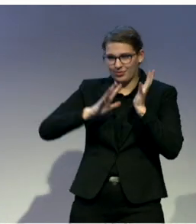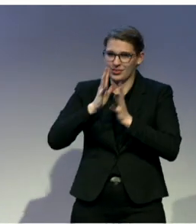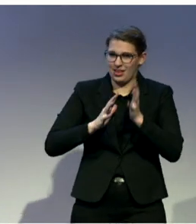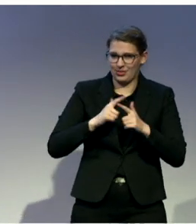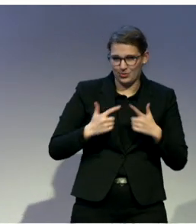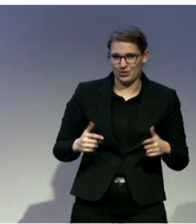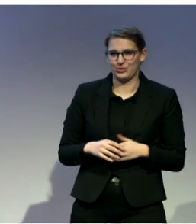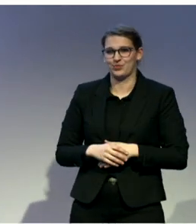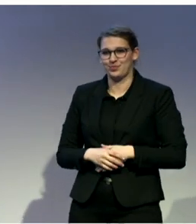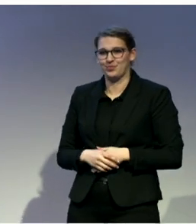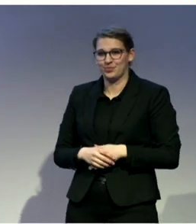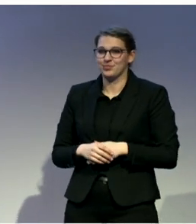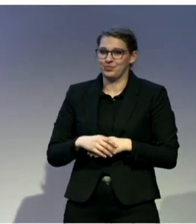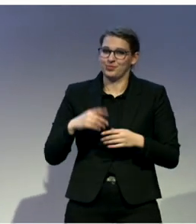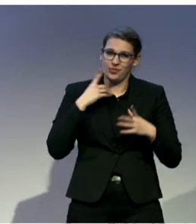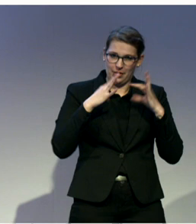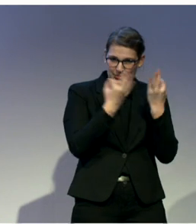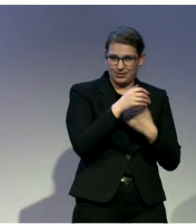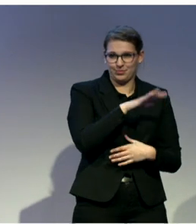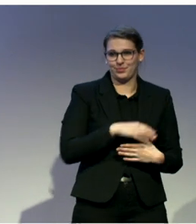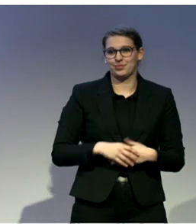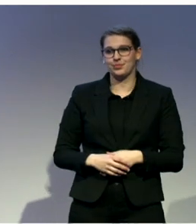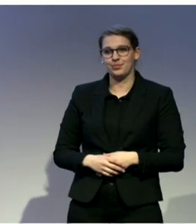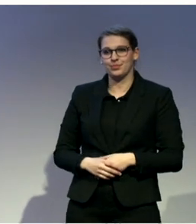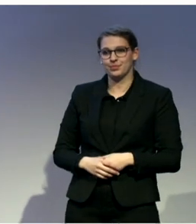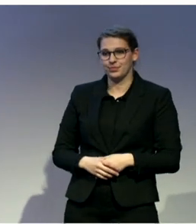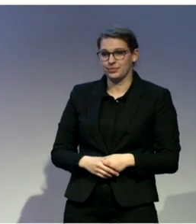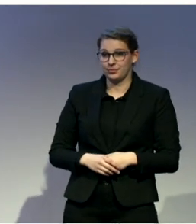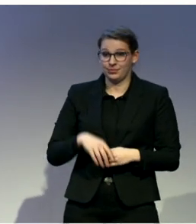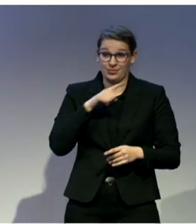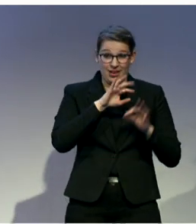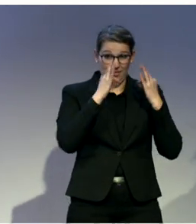And we also want to develop new learning materials.